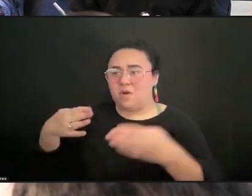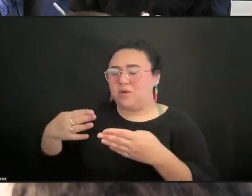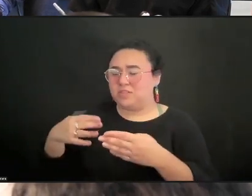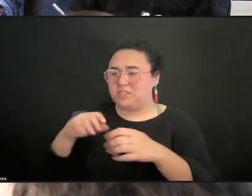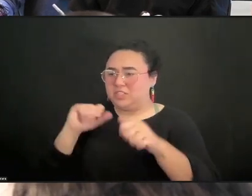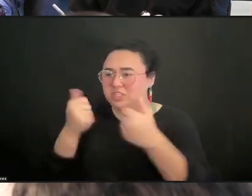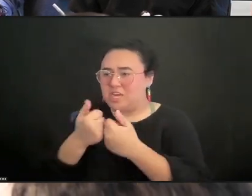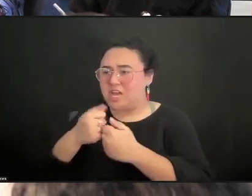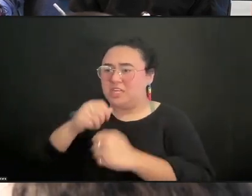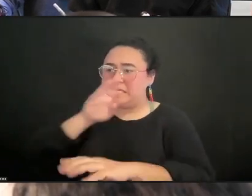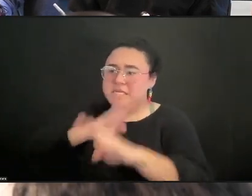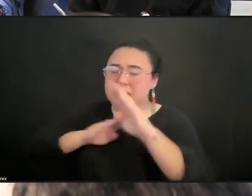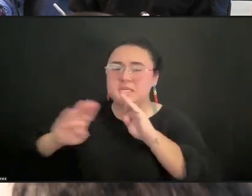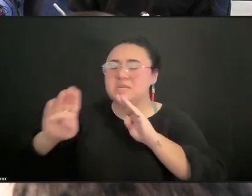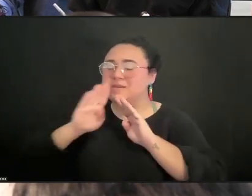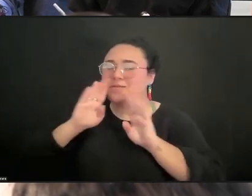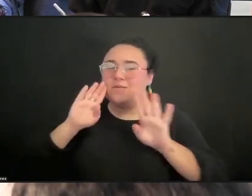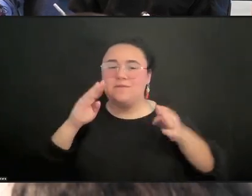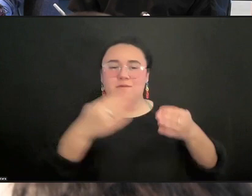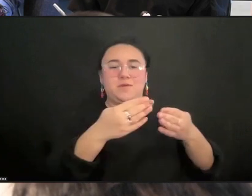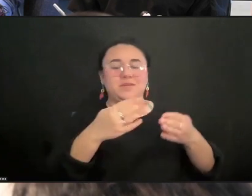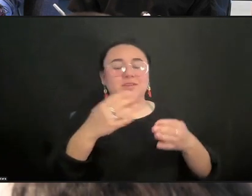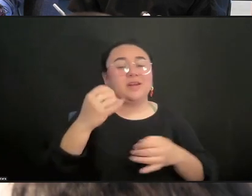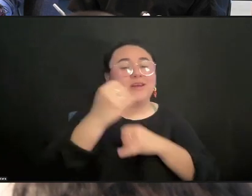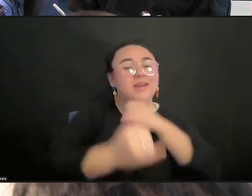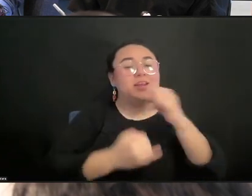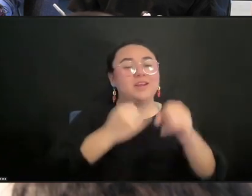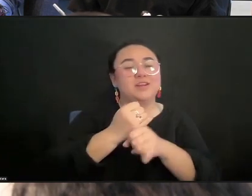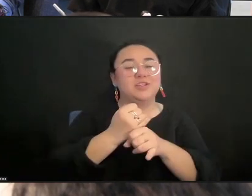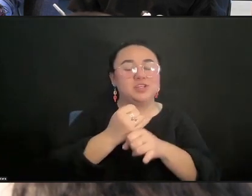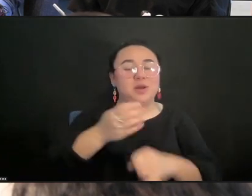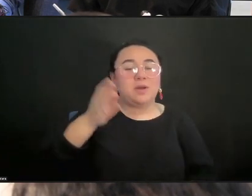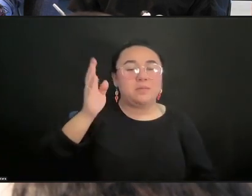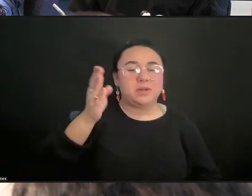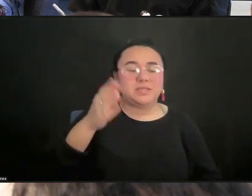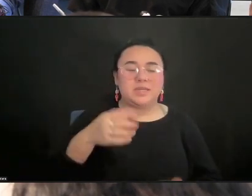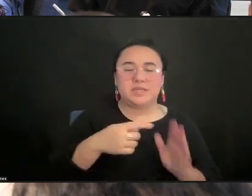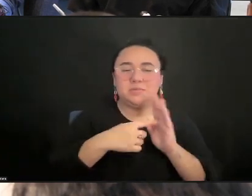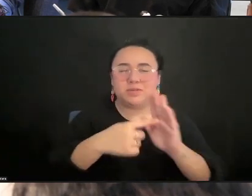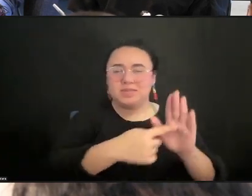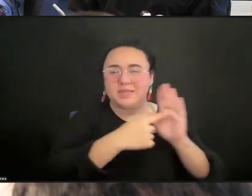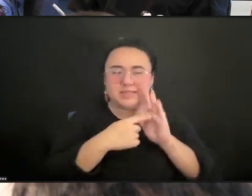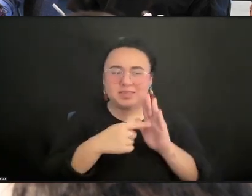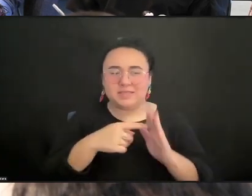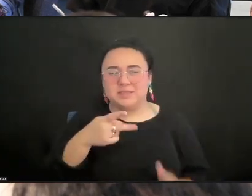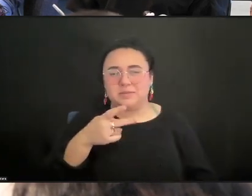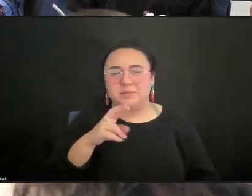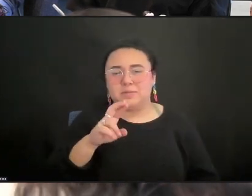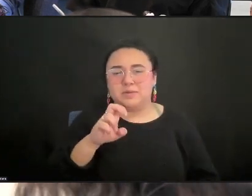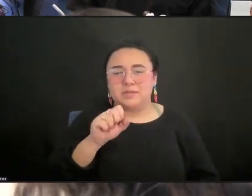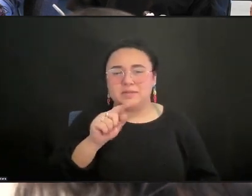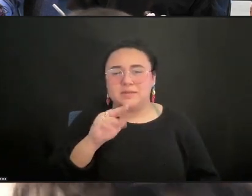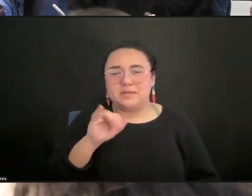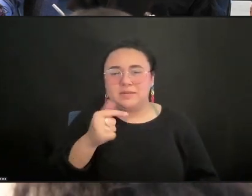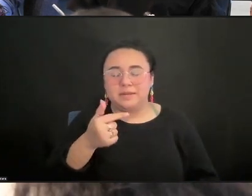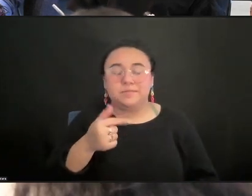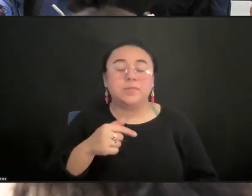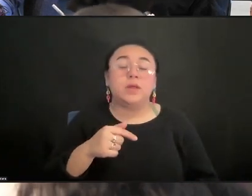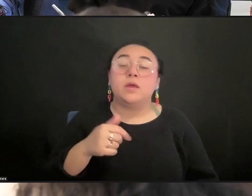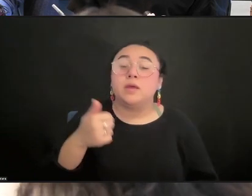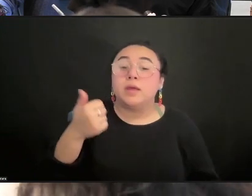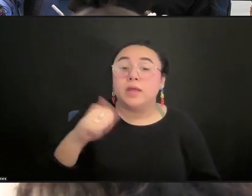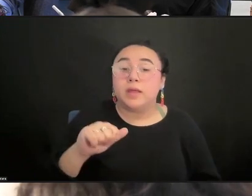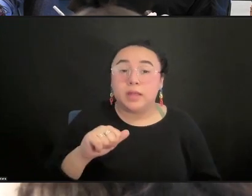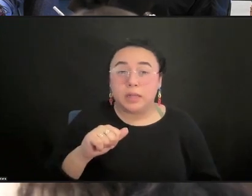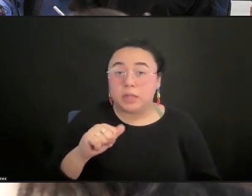today on international presenting. Any questions from the conversation circle? No? We ready to go?